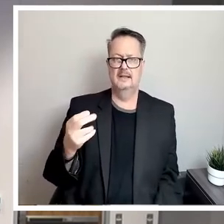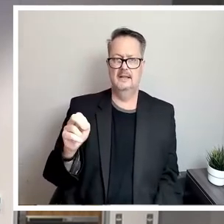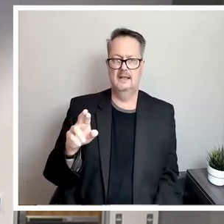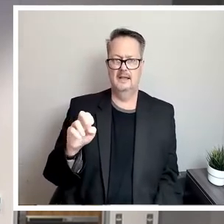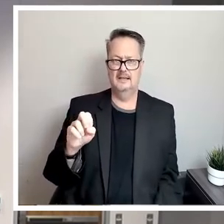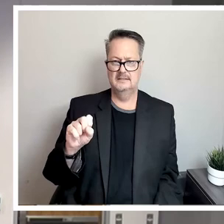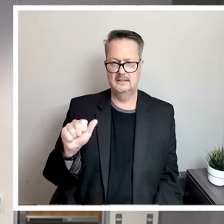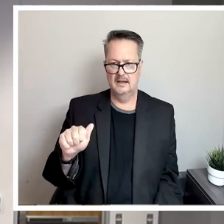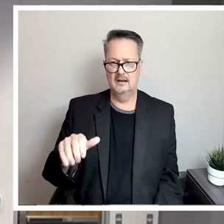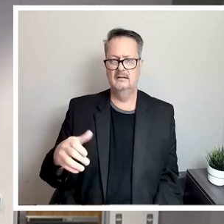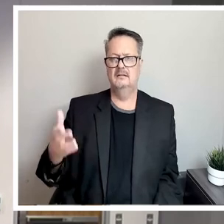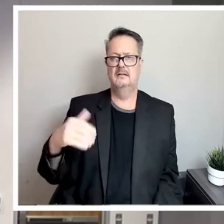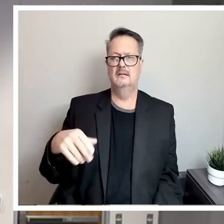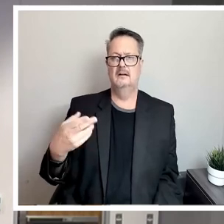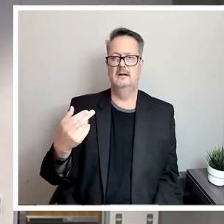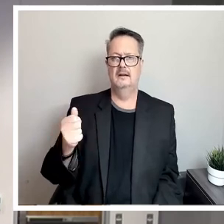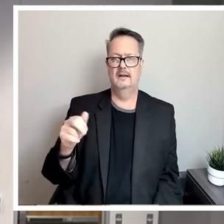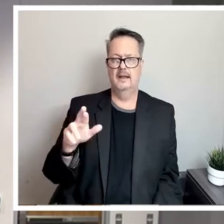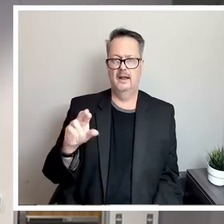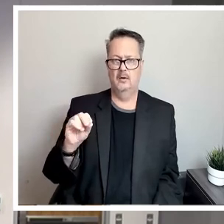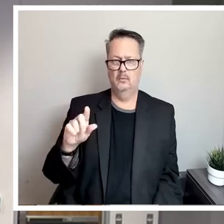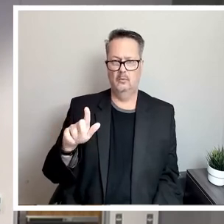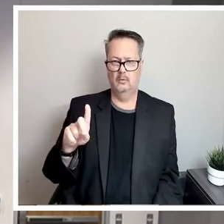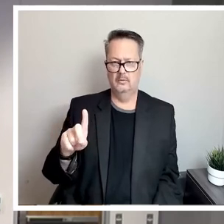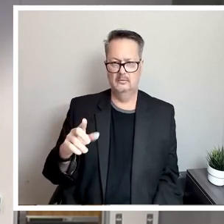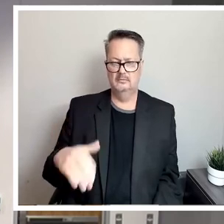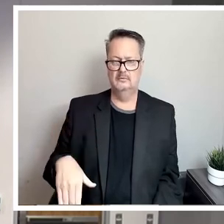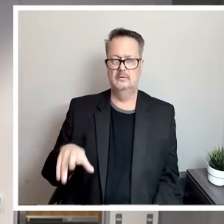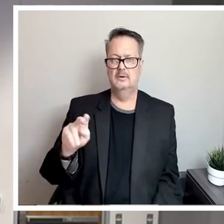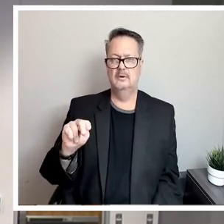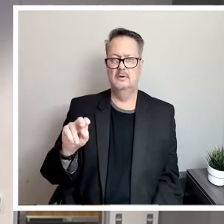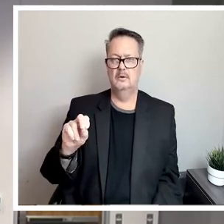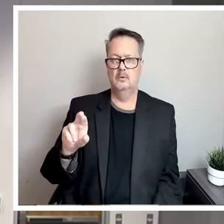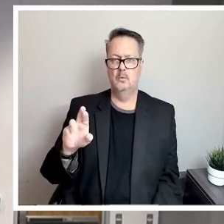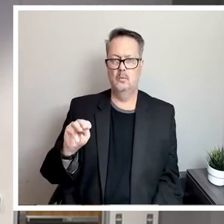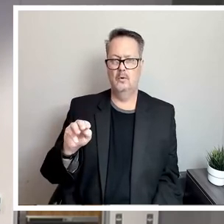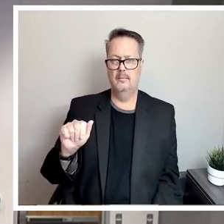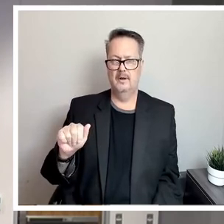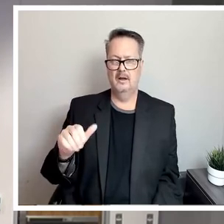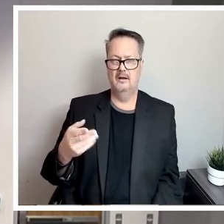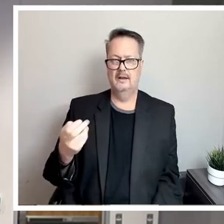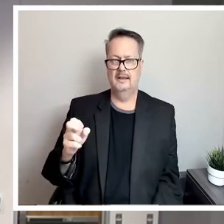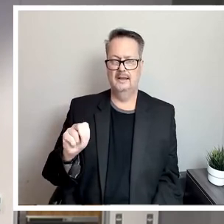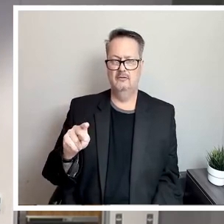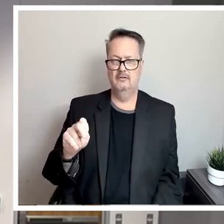Harold, Norma, Henrietta, Alan,